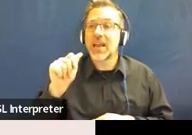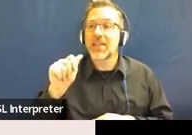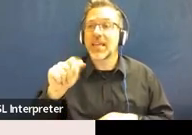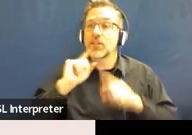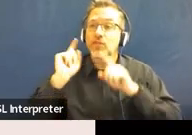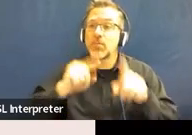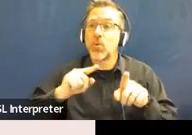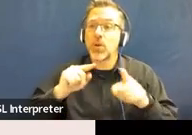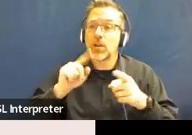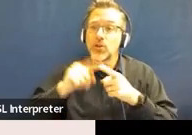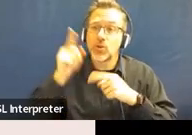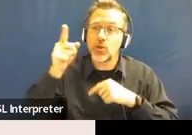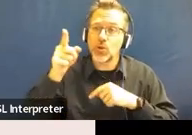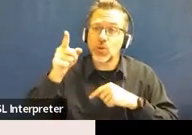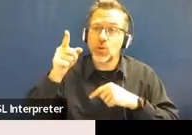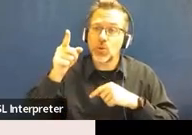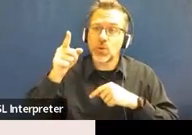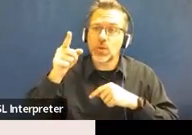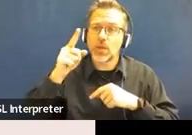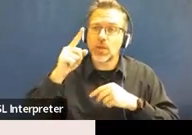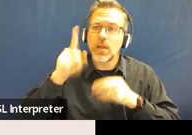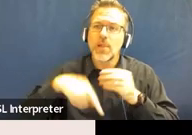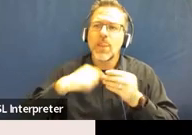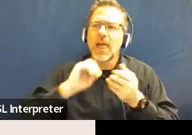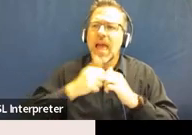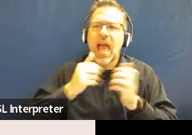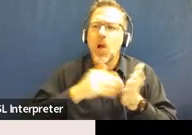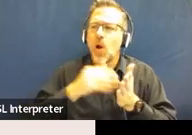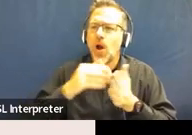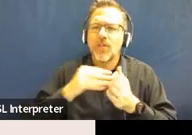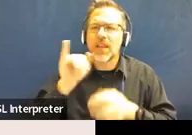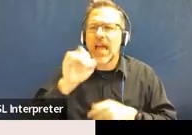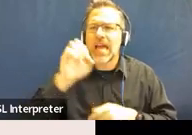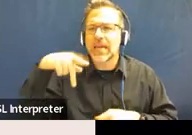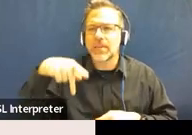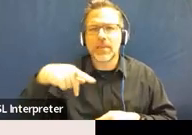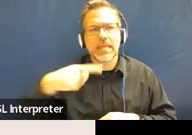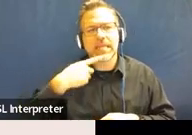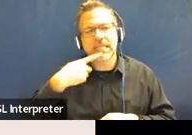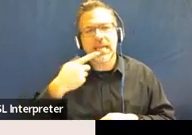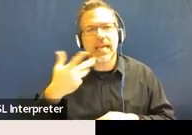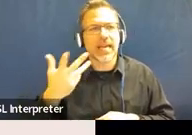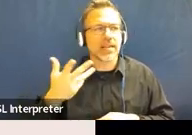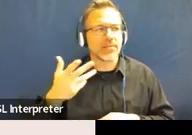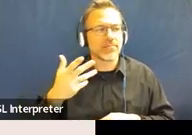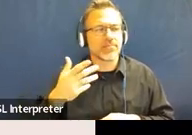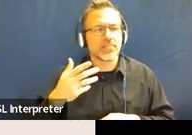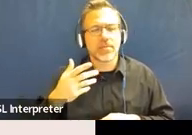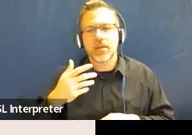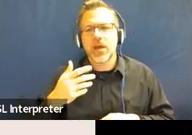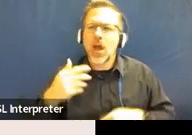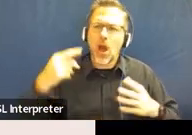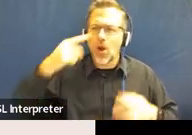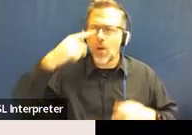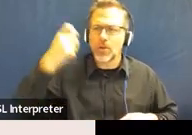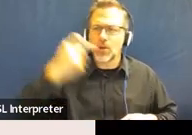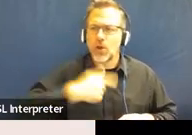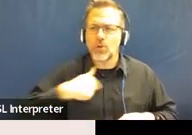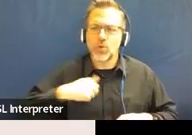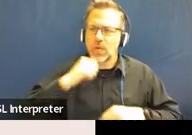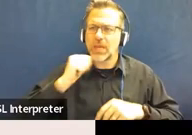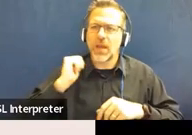about determinations, like how often is the IEP saying, like team saying, oh, it's because we didn't implement